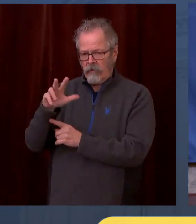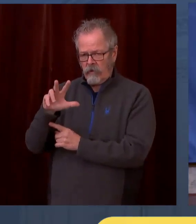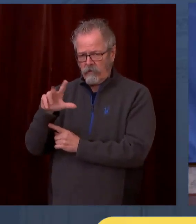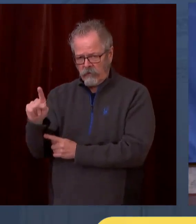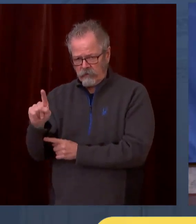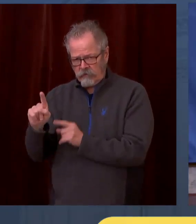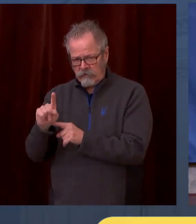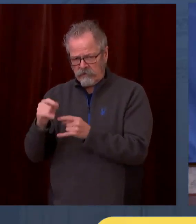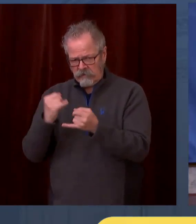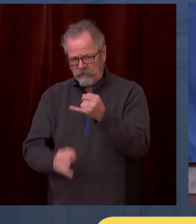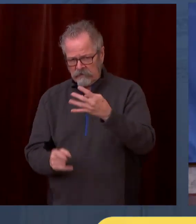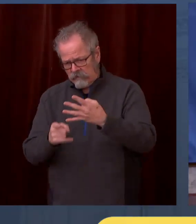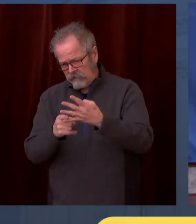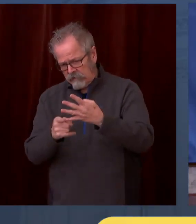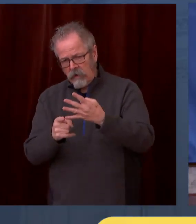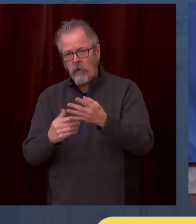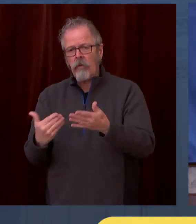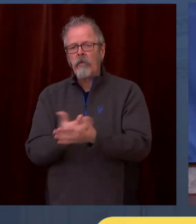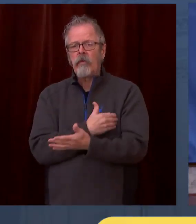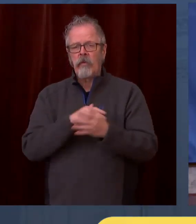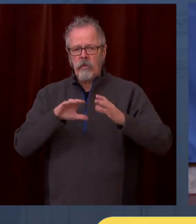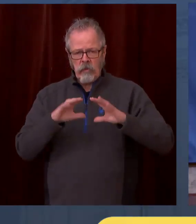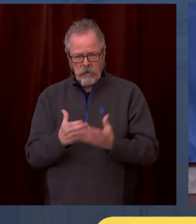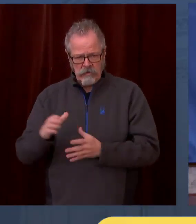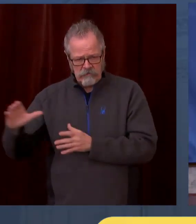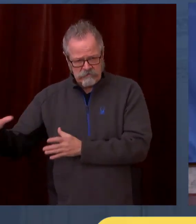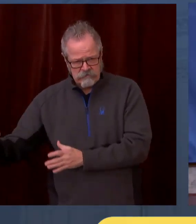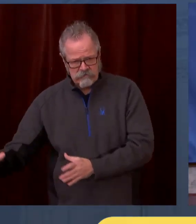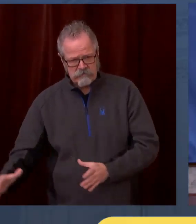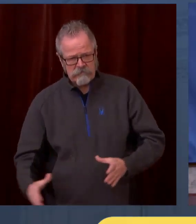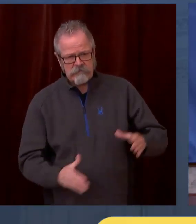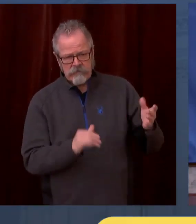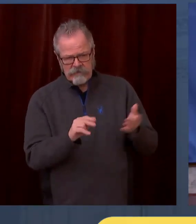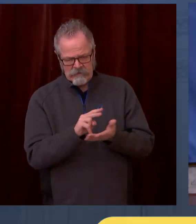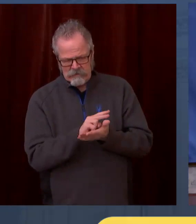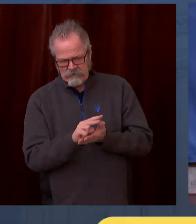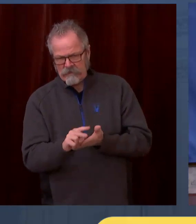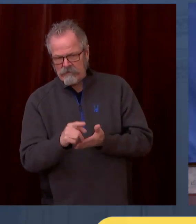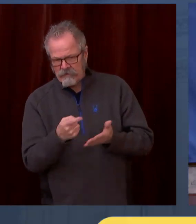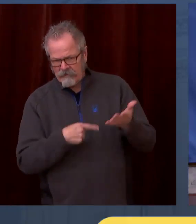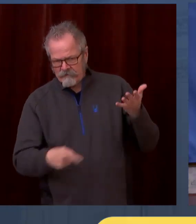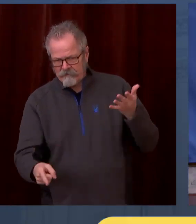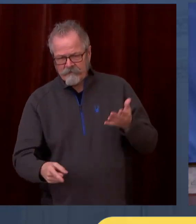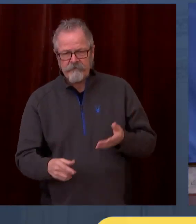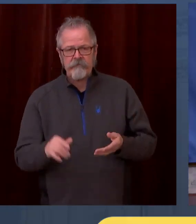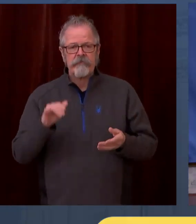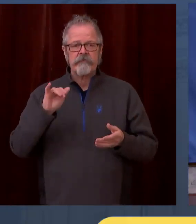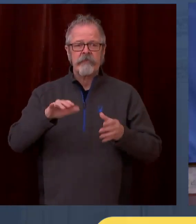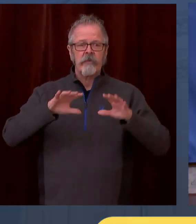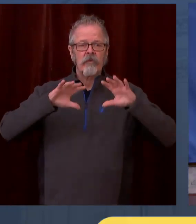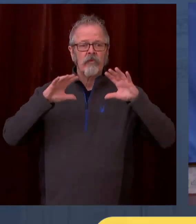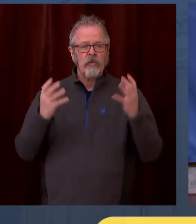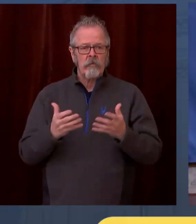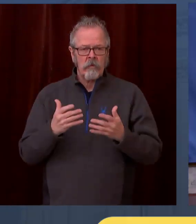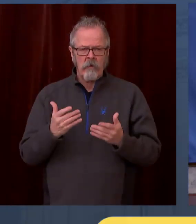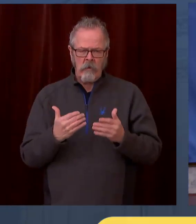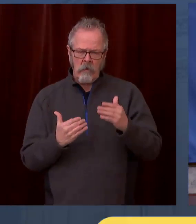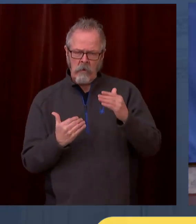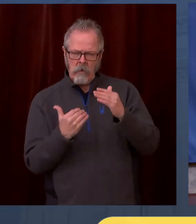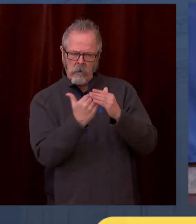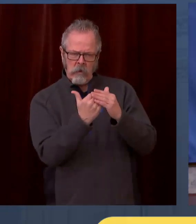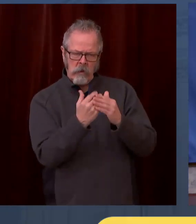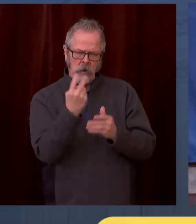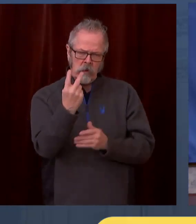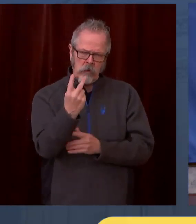will open up the vaccine to nearly 2 million more Washingtonians, in addition to the 3 million who are